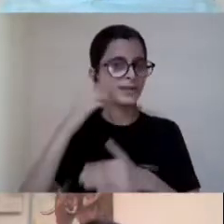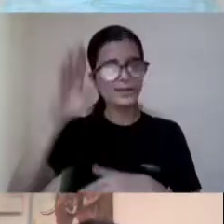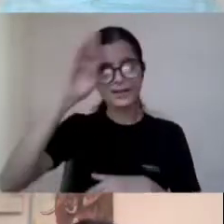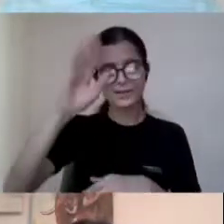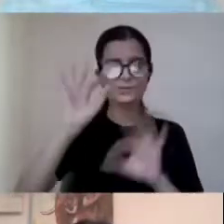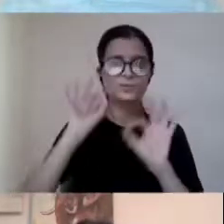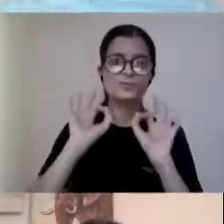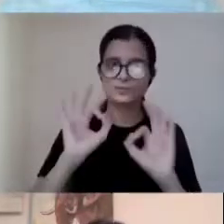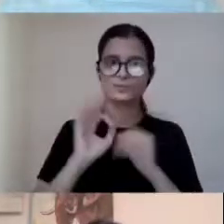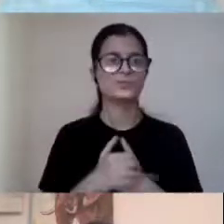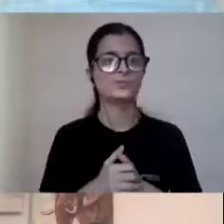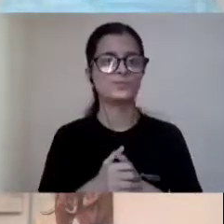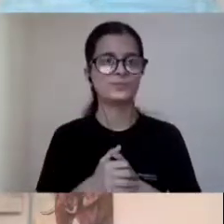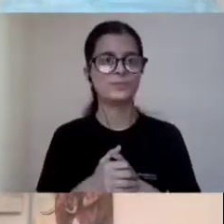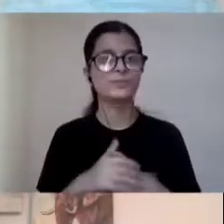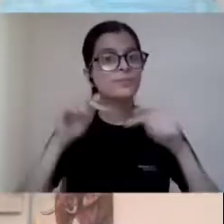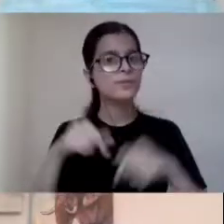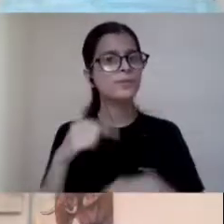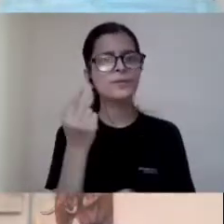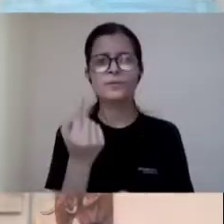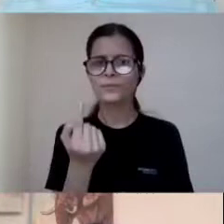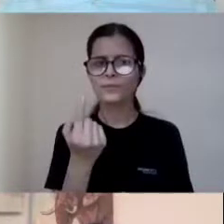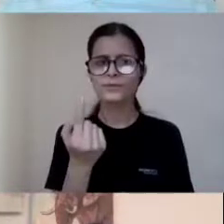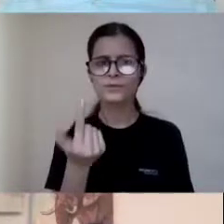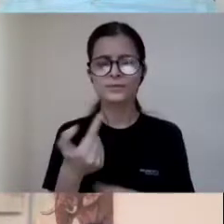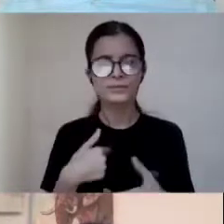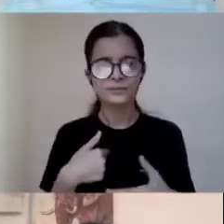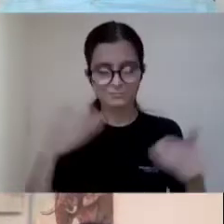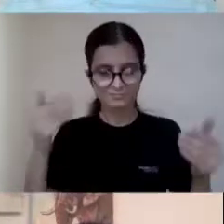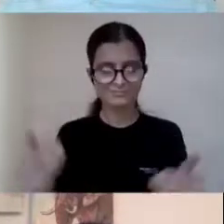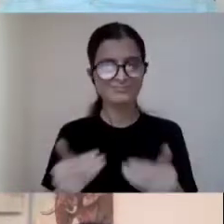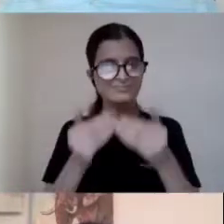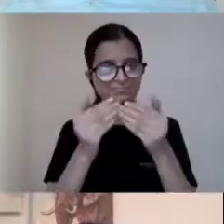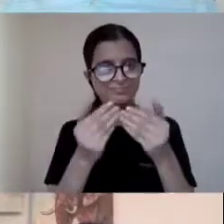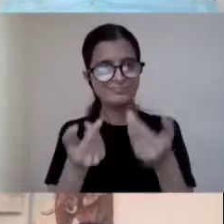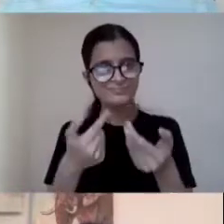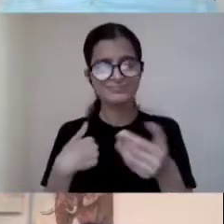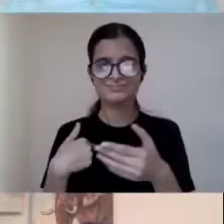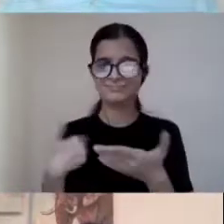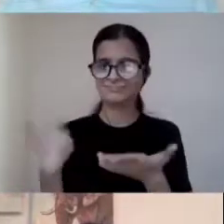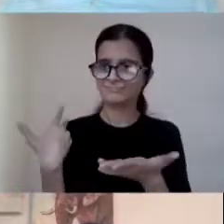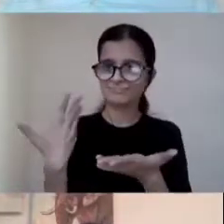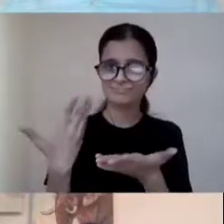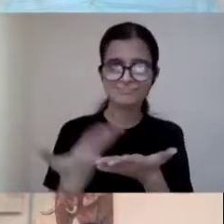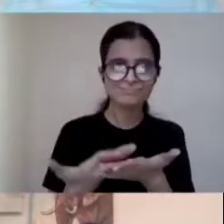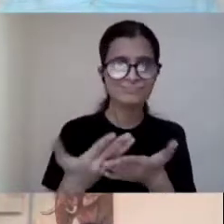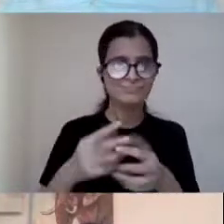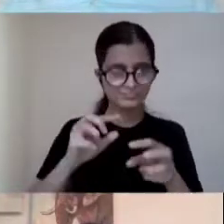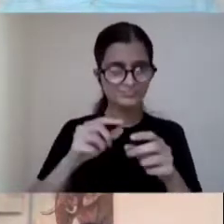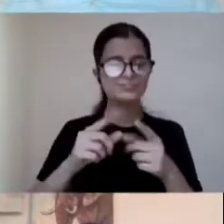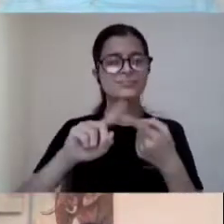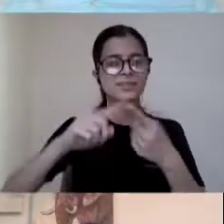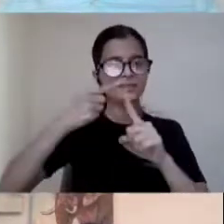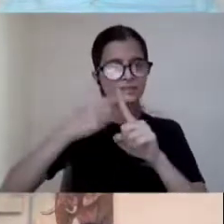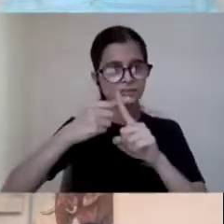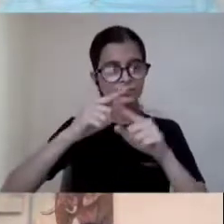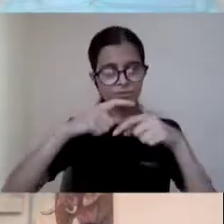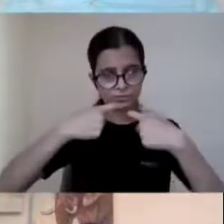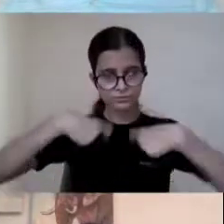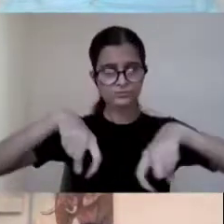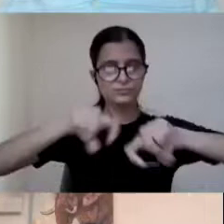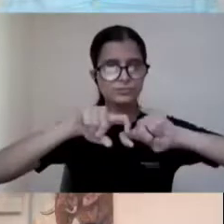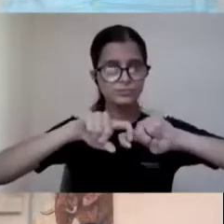Mr Manocha So just one correction in my introduction. So I'm no longer the member of the executive committee of the world blind union.